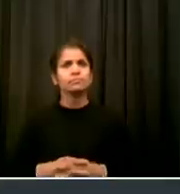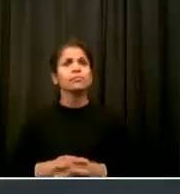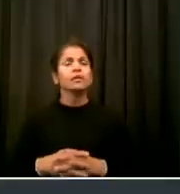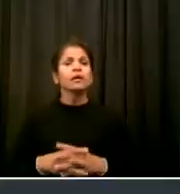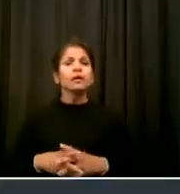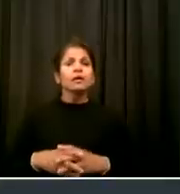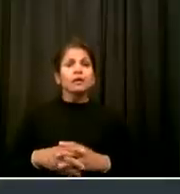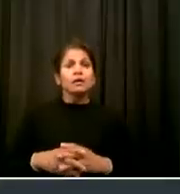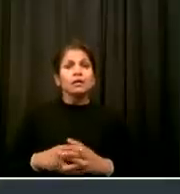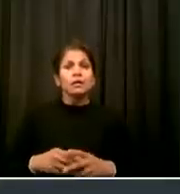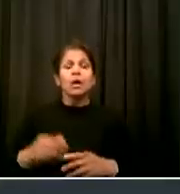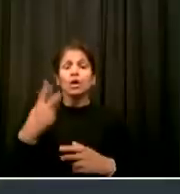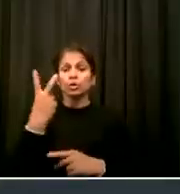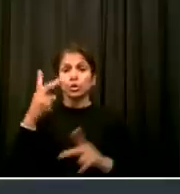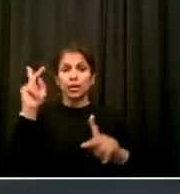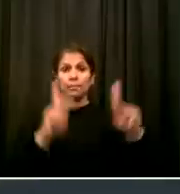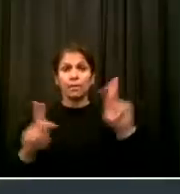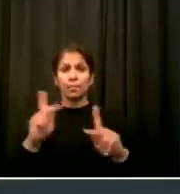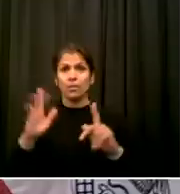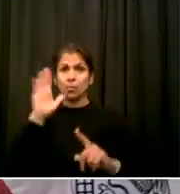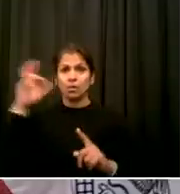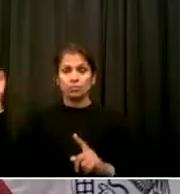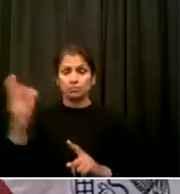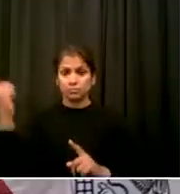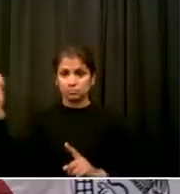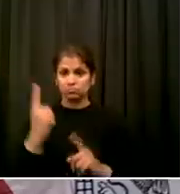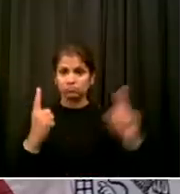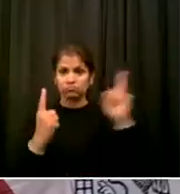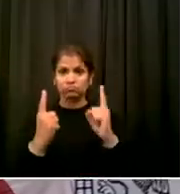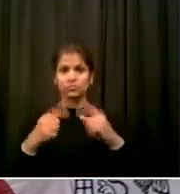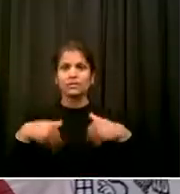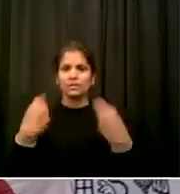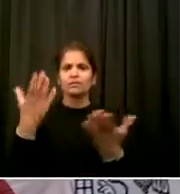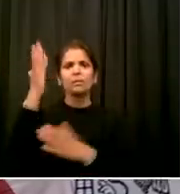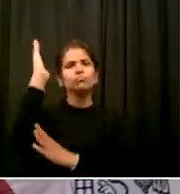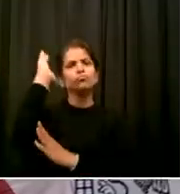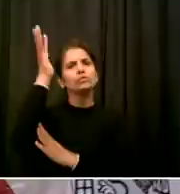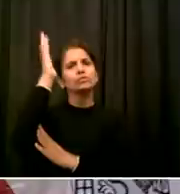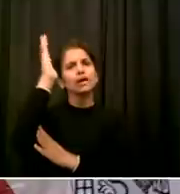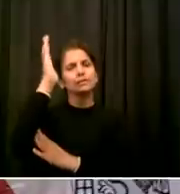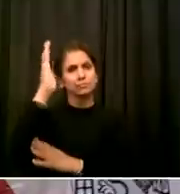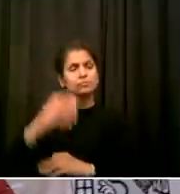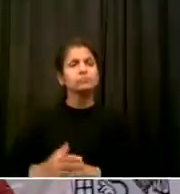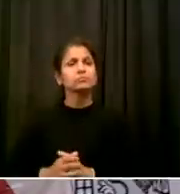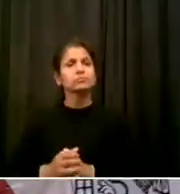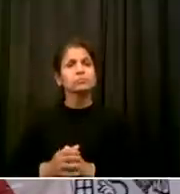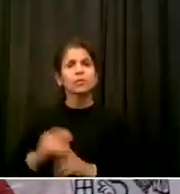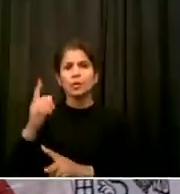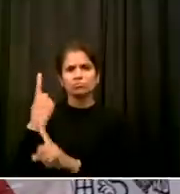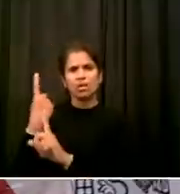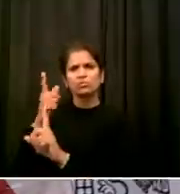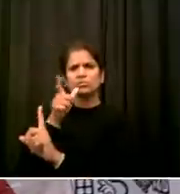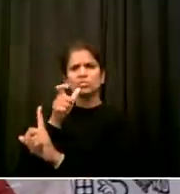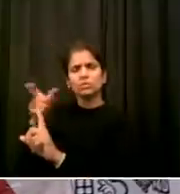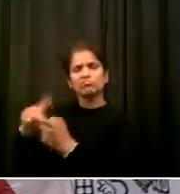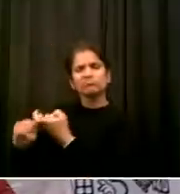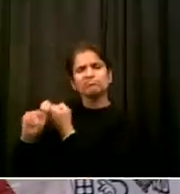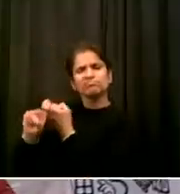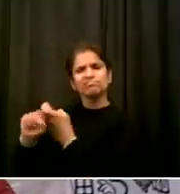partner in all things they co-chair our task force on racial inclusion and equity